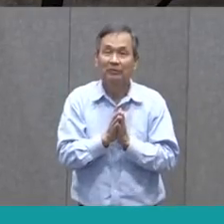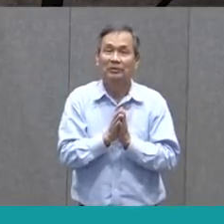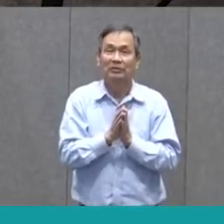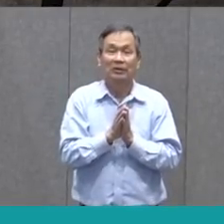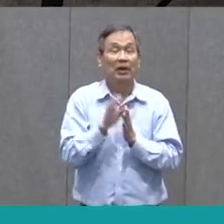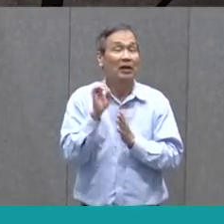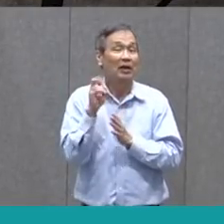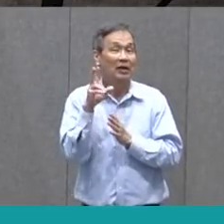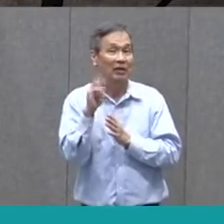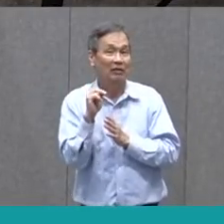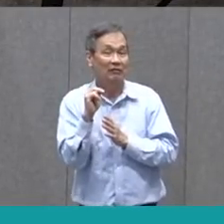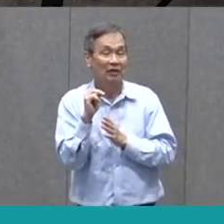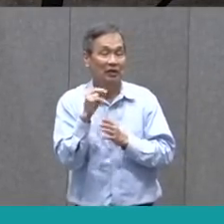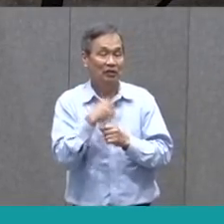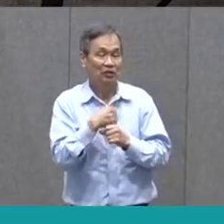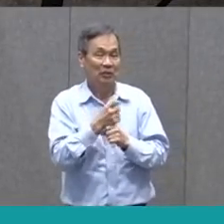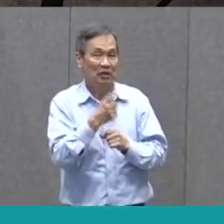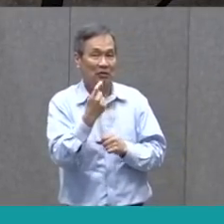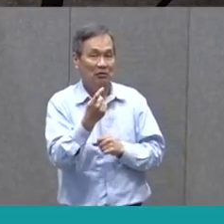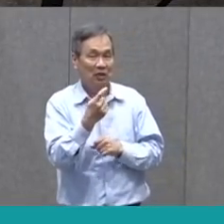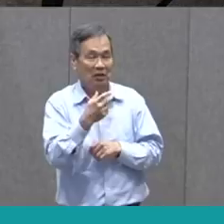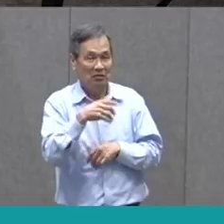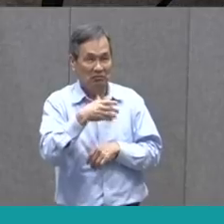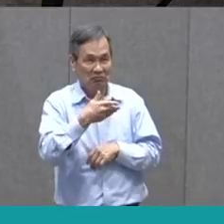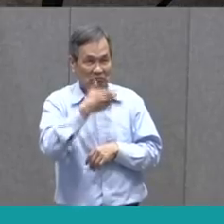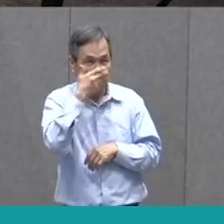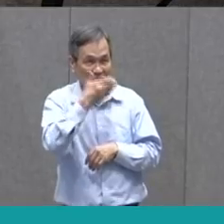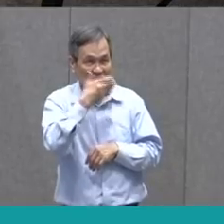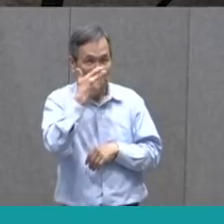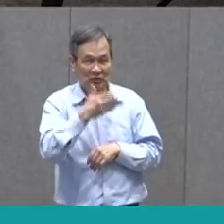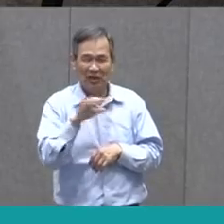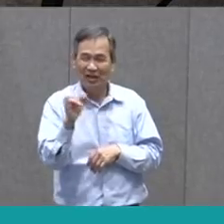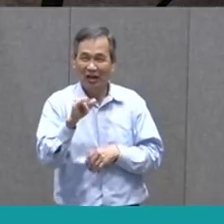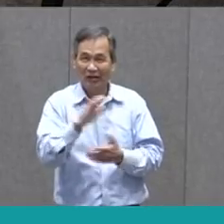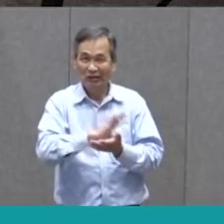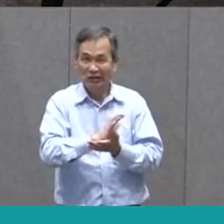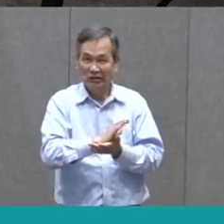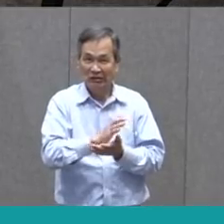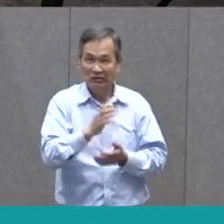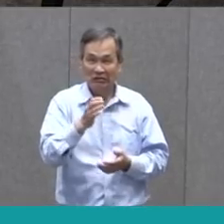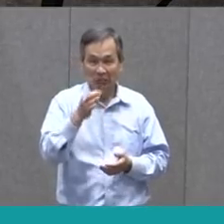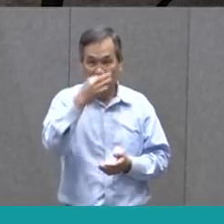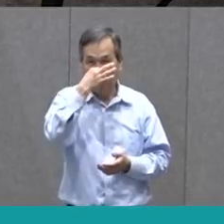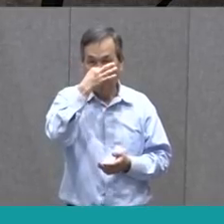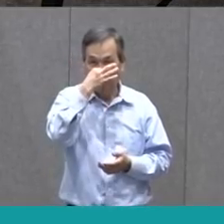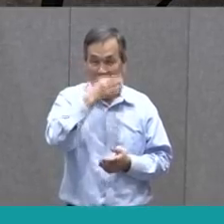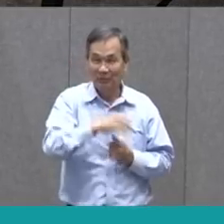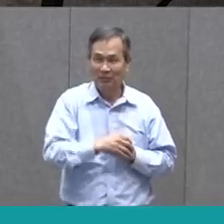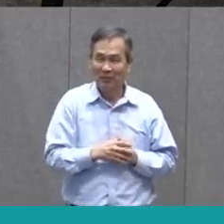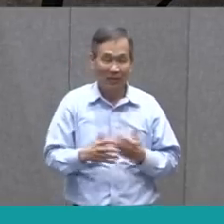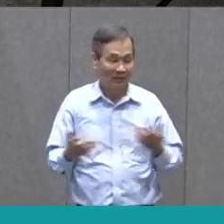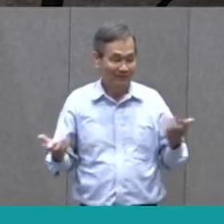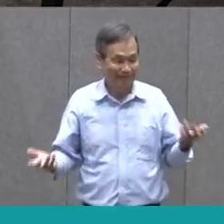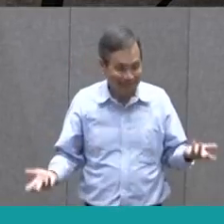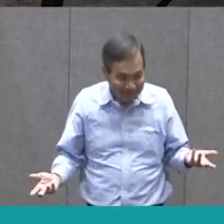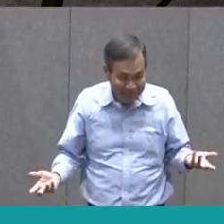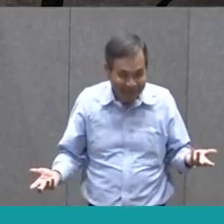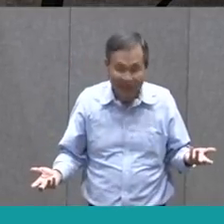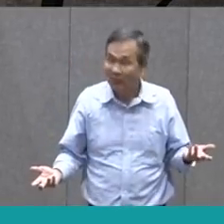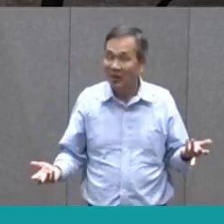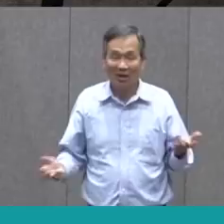even one smells of stinky cheese. But none of them